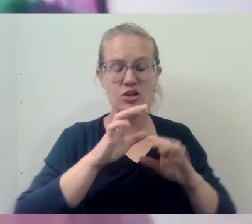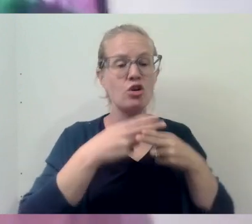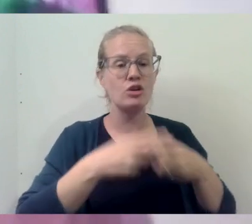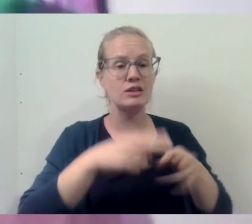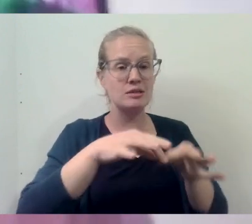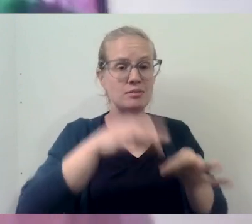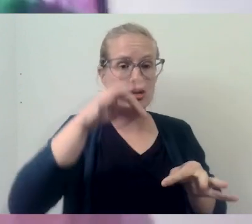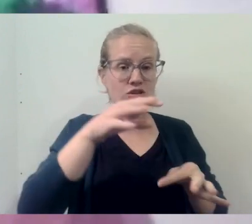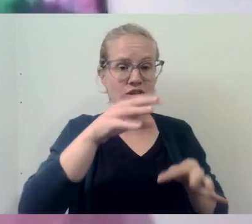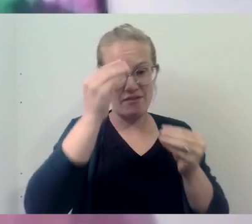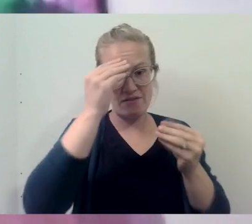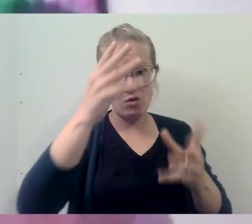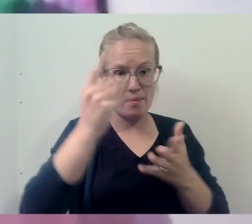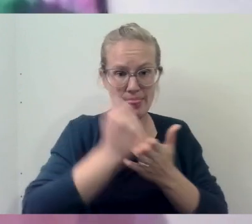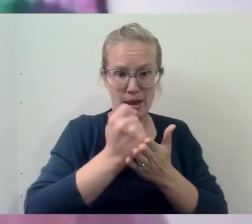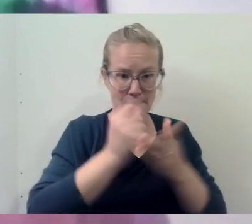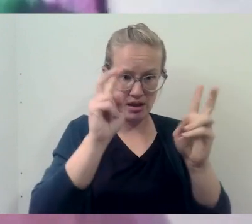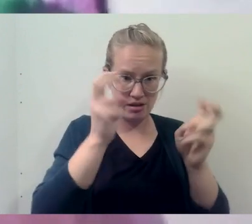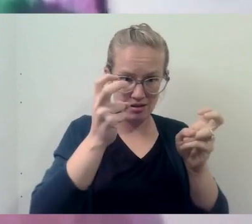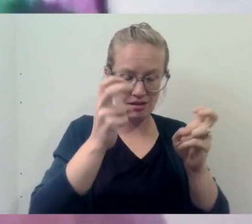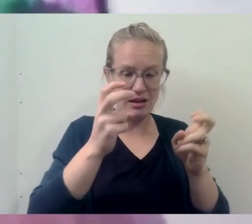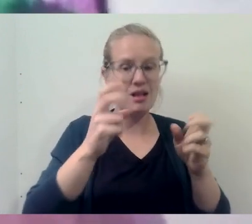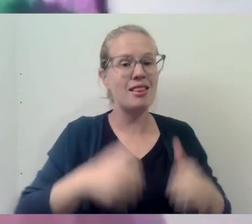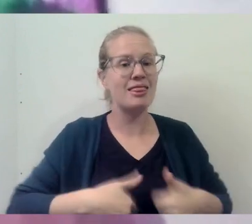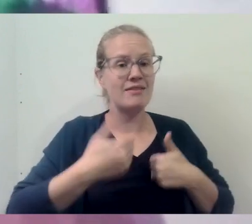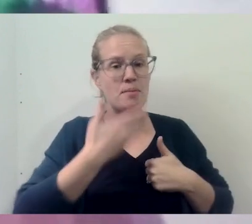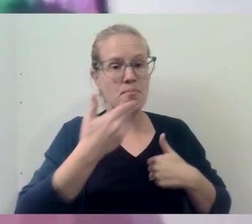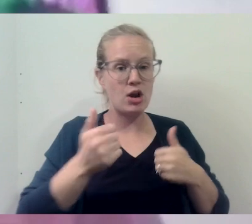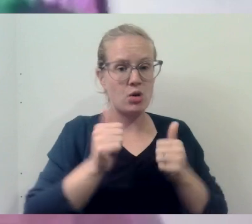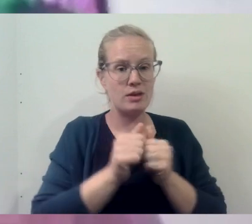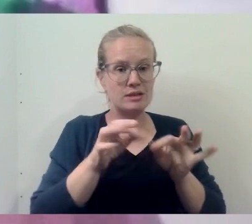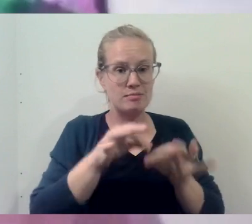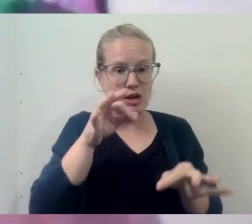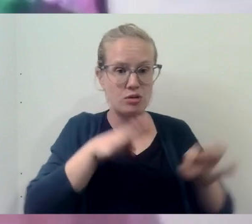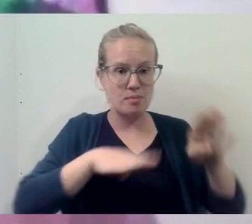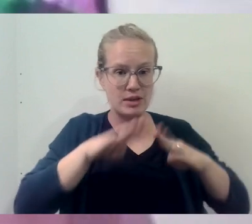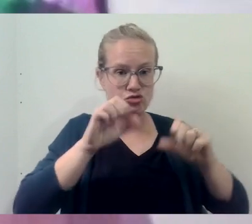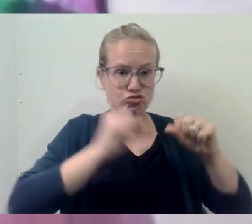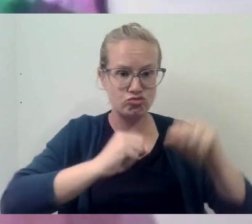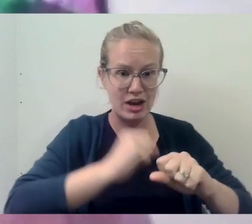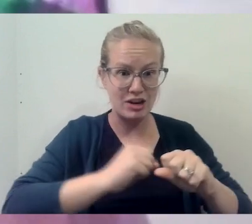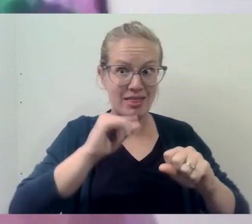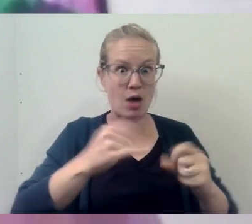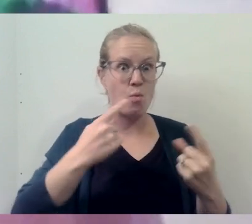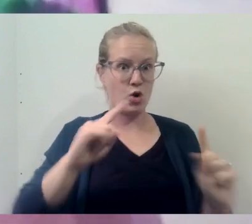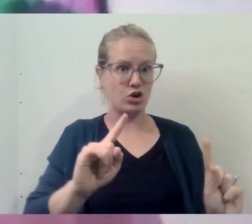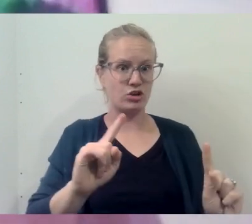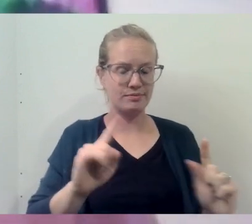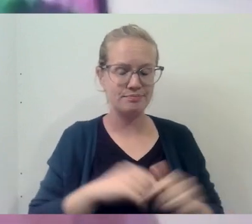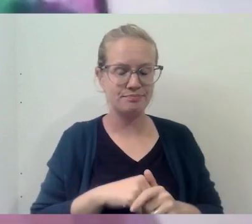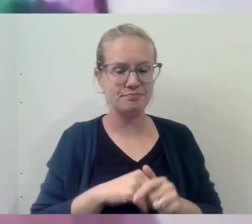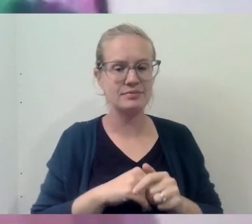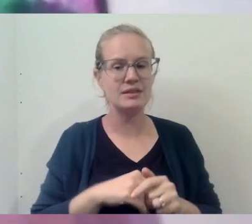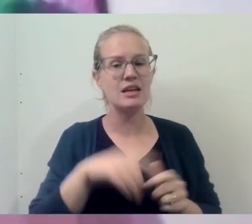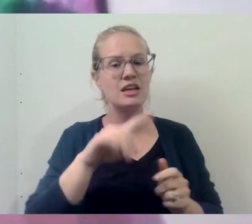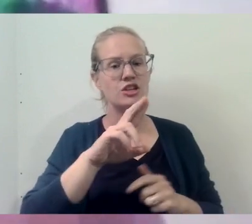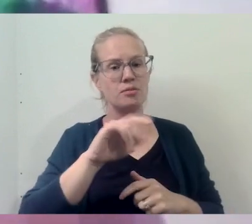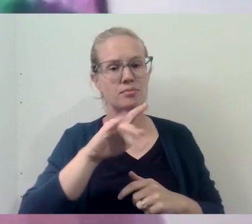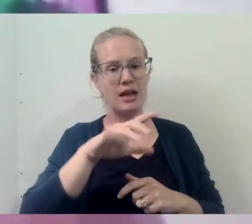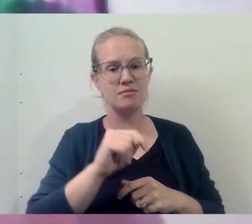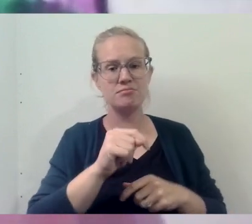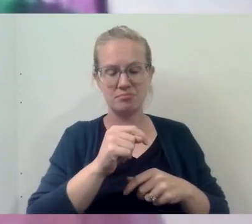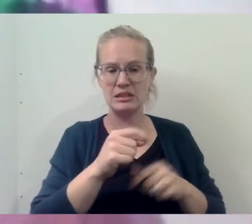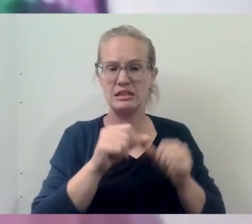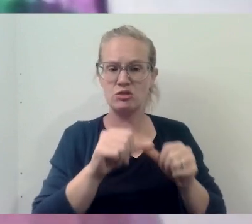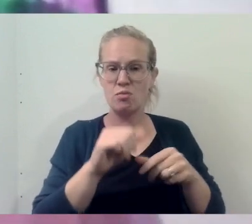Spirituality Informed Therapy and Living Better with Spiritually-Based Strategies at Work. Dr. Plant maintains a